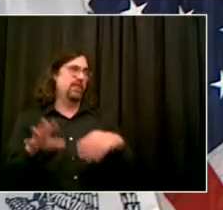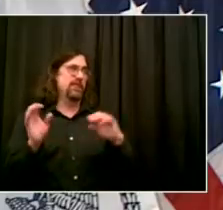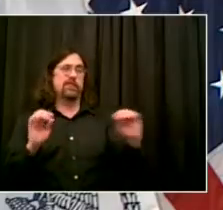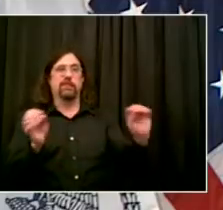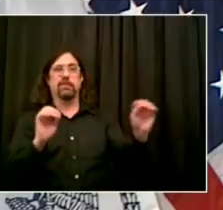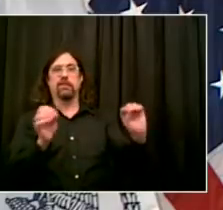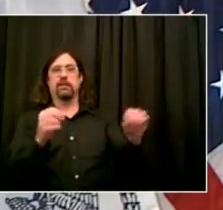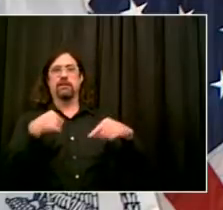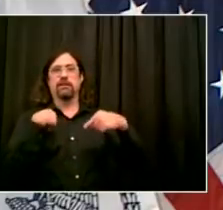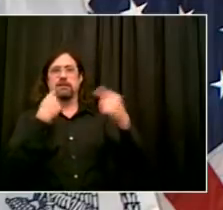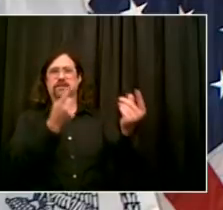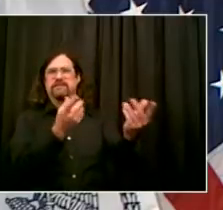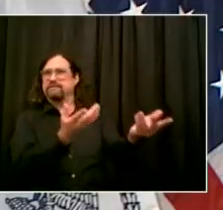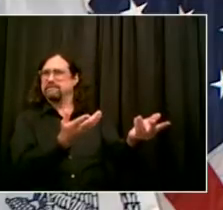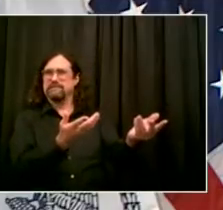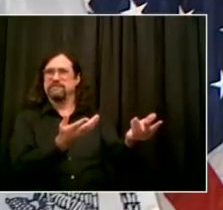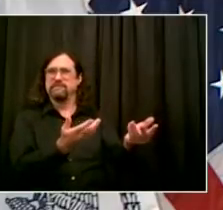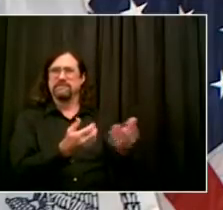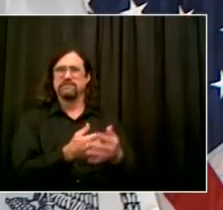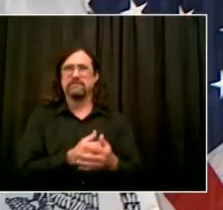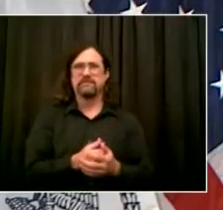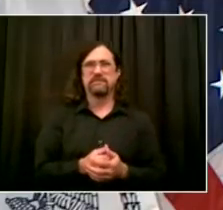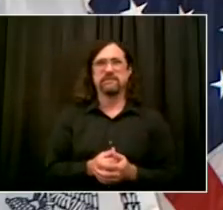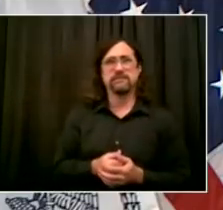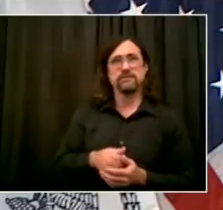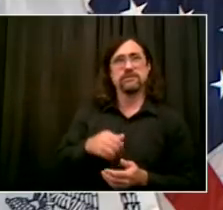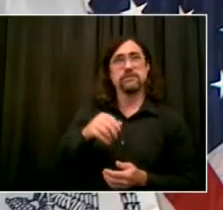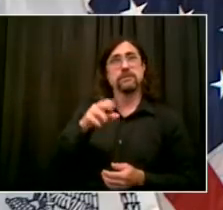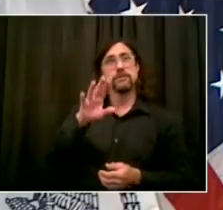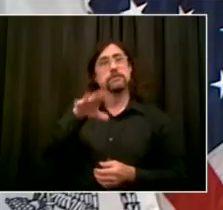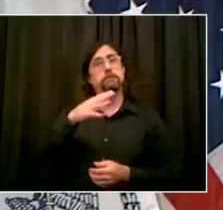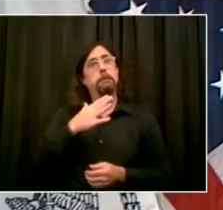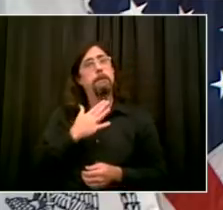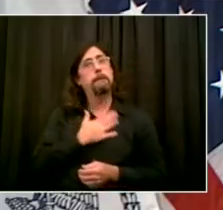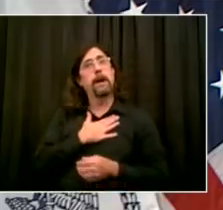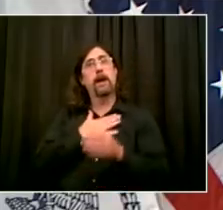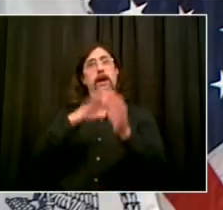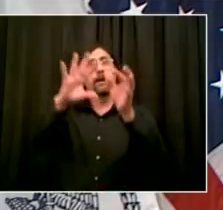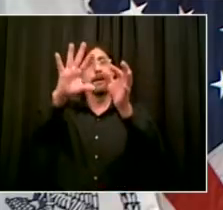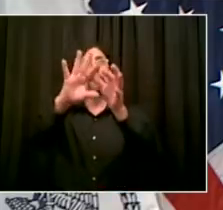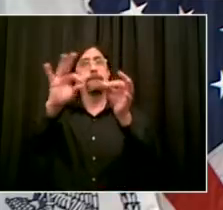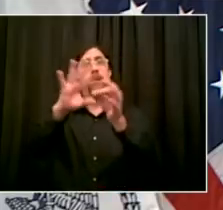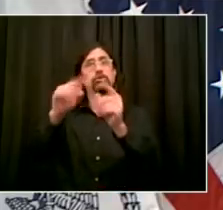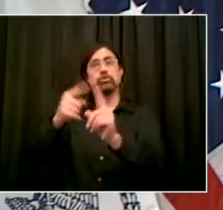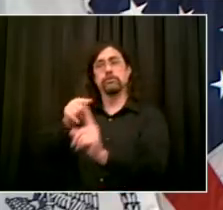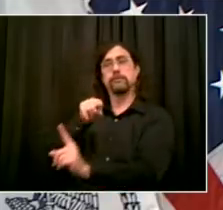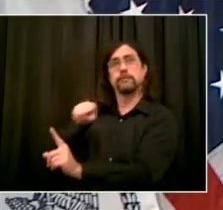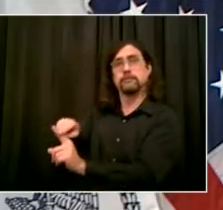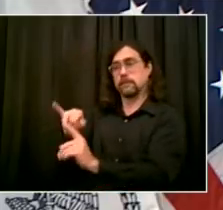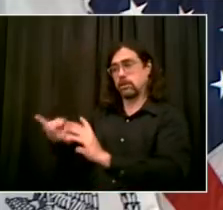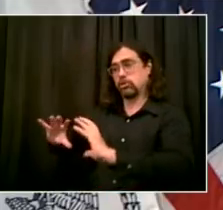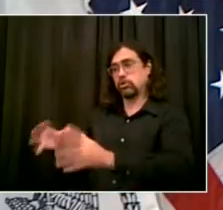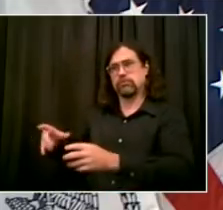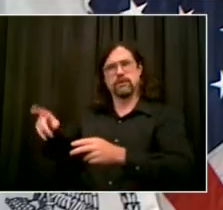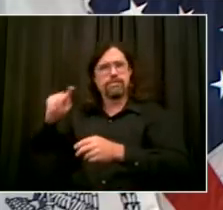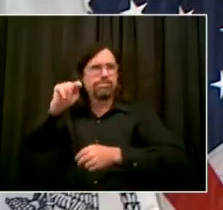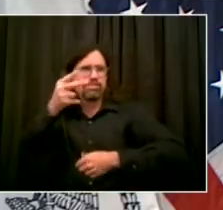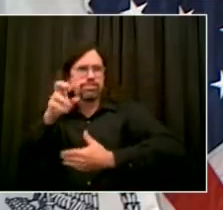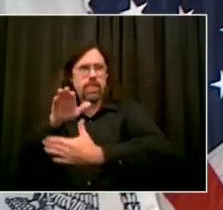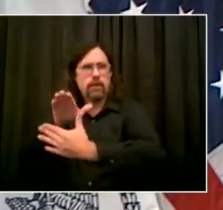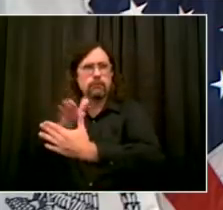in Albany to help us get long-term borrowing. You say you want to help New York City recover. The thing we need